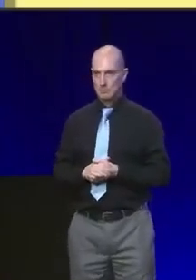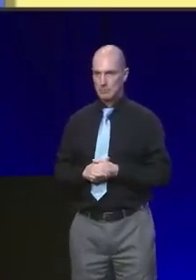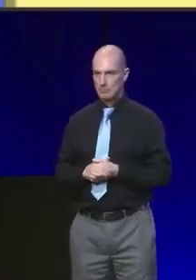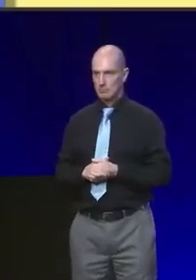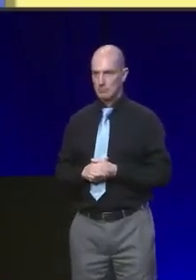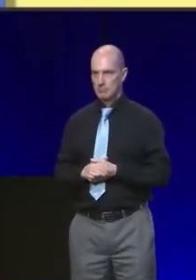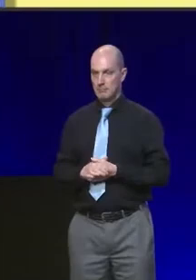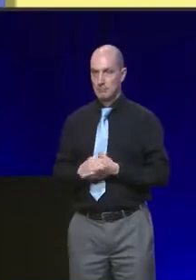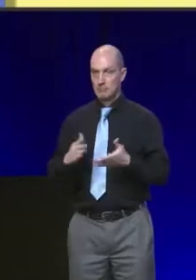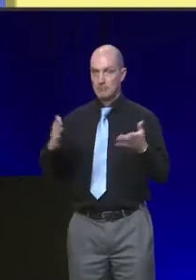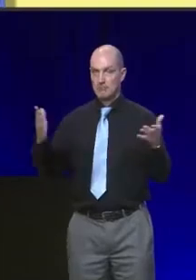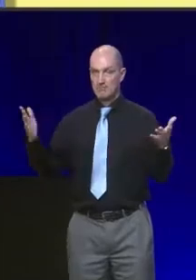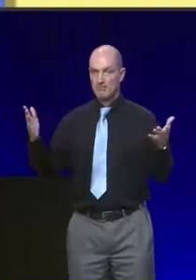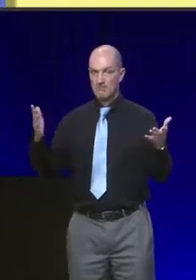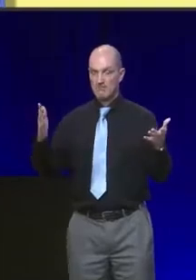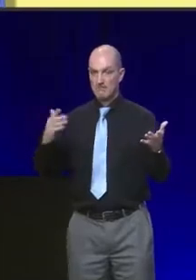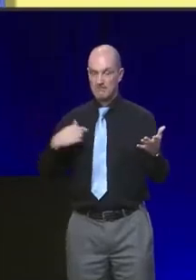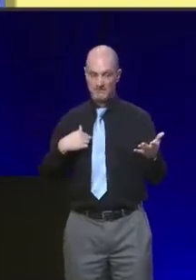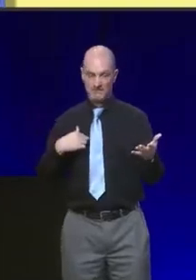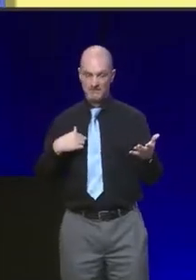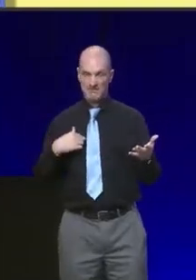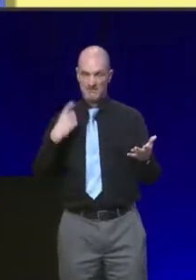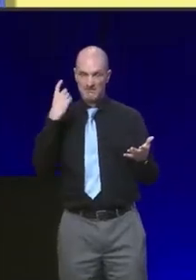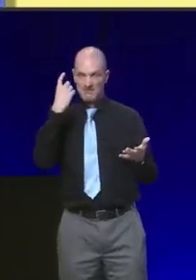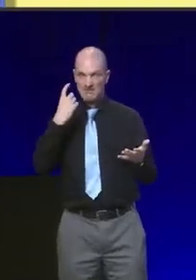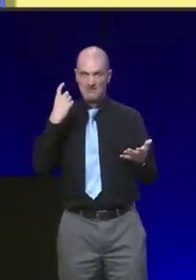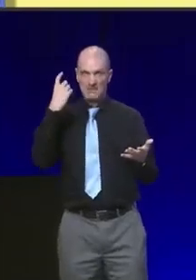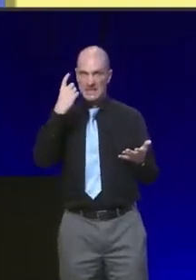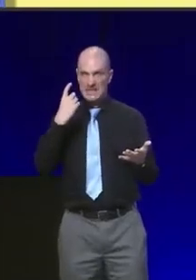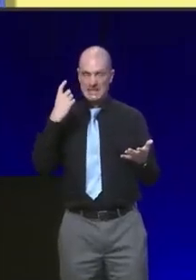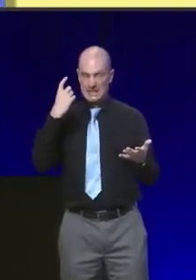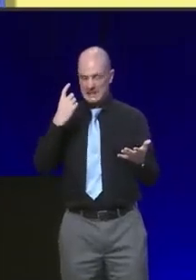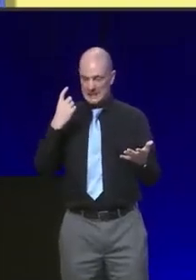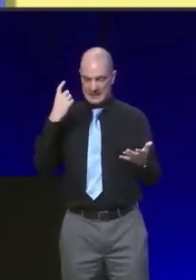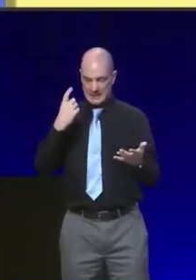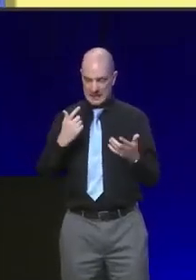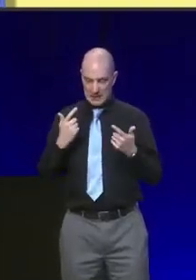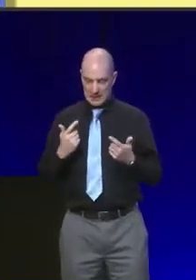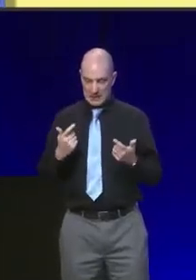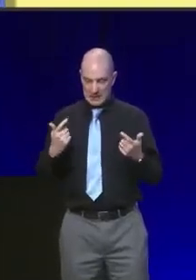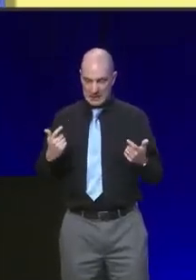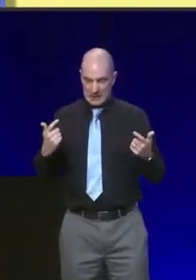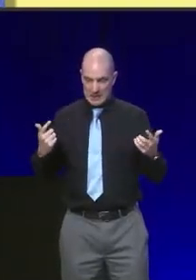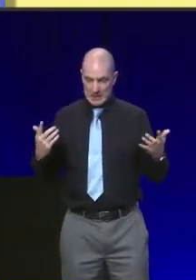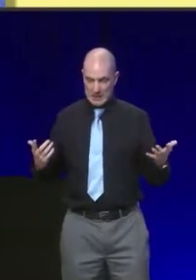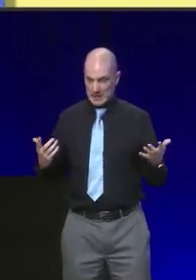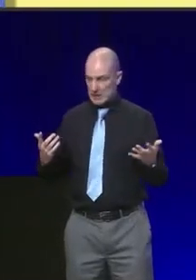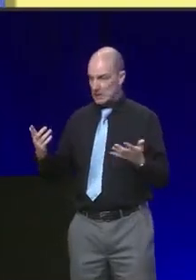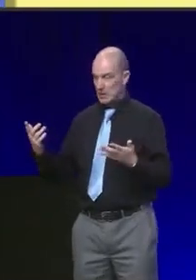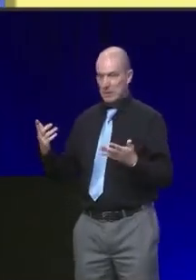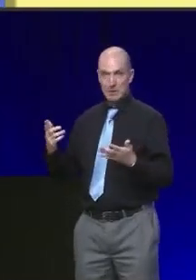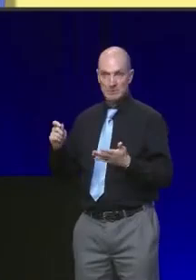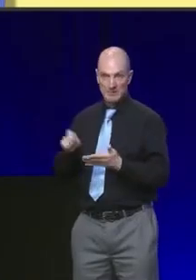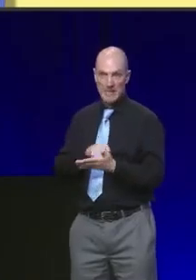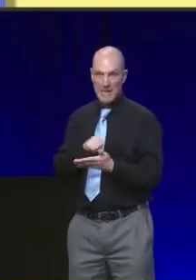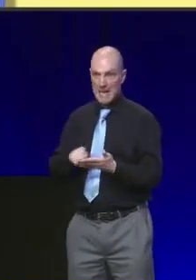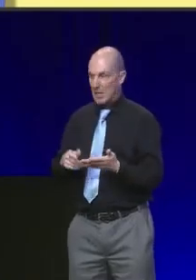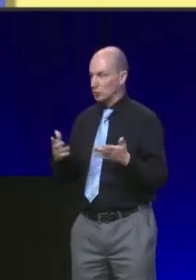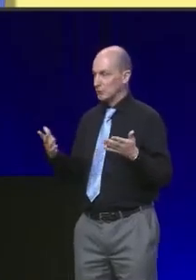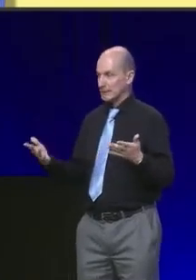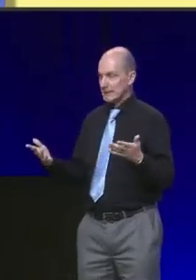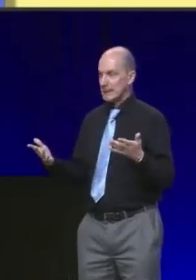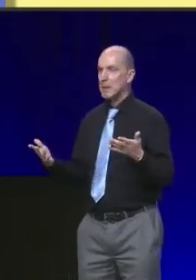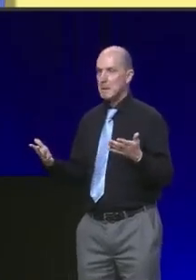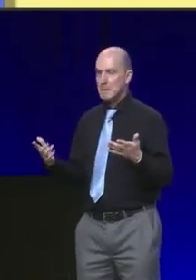Conference, one of the conclusions I've drawn from the Westminster election and I've thought about it a lot and I've engaged with you all about it and